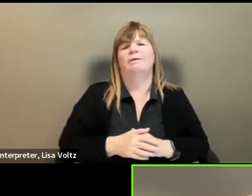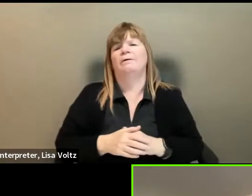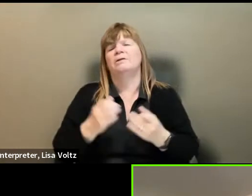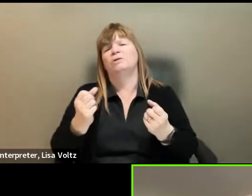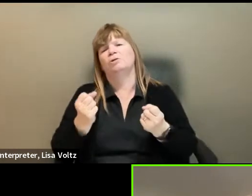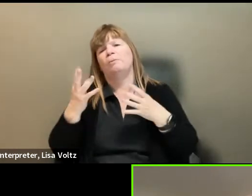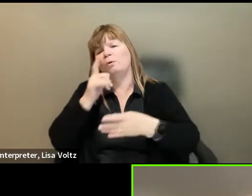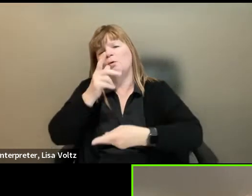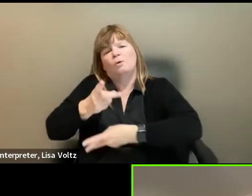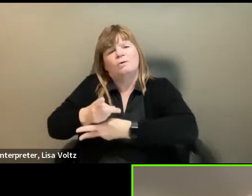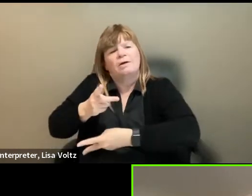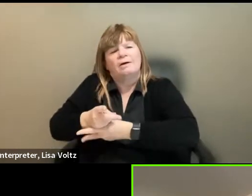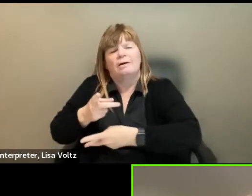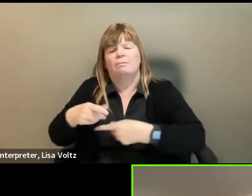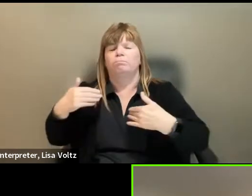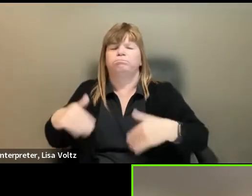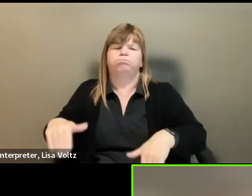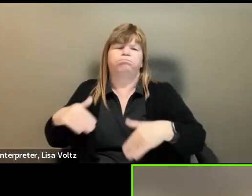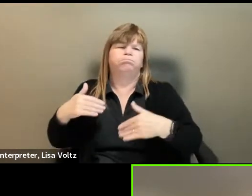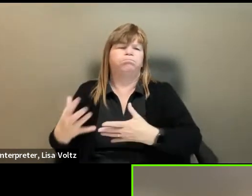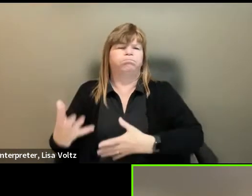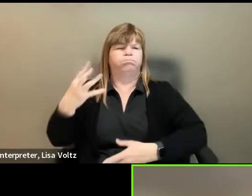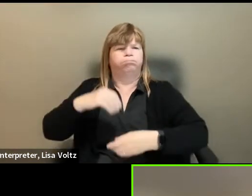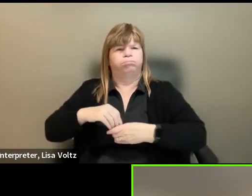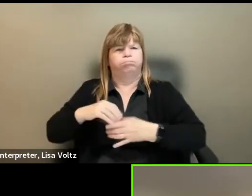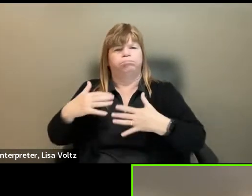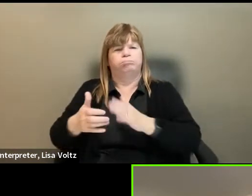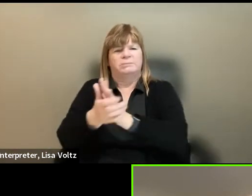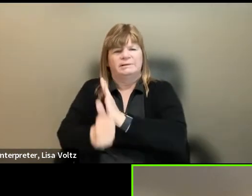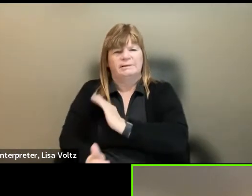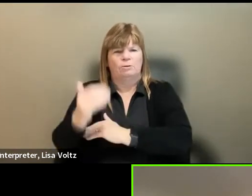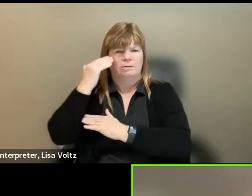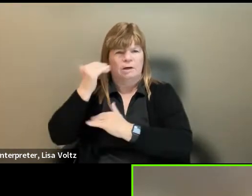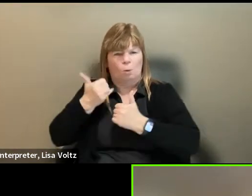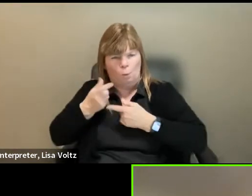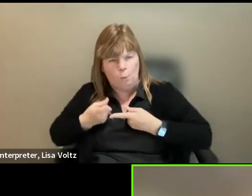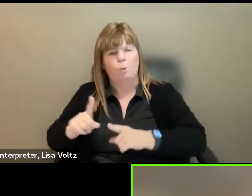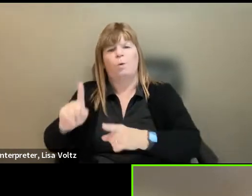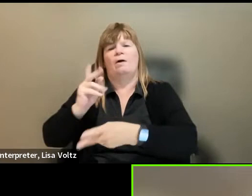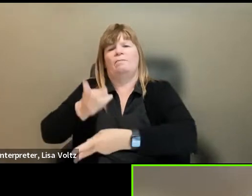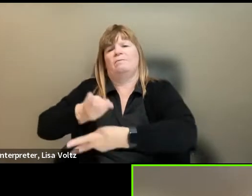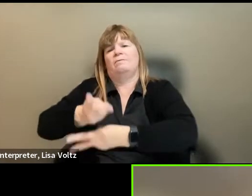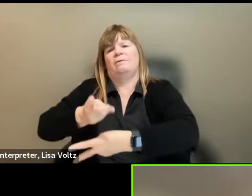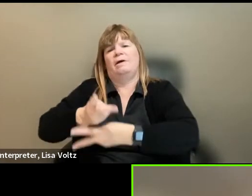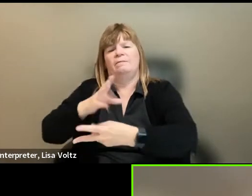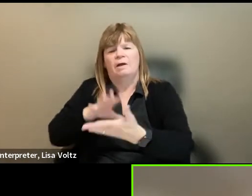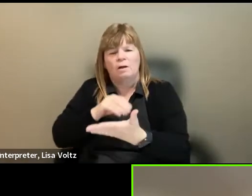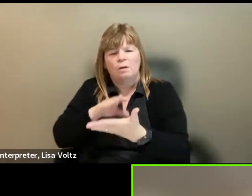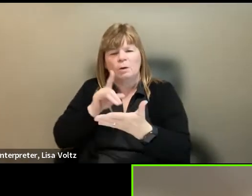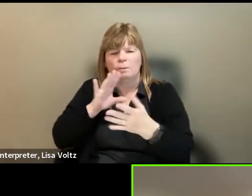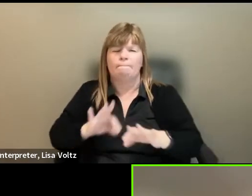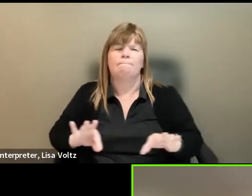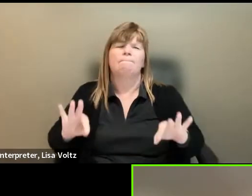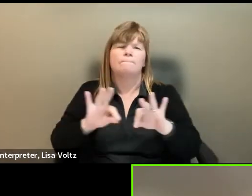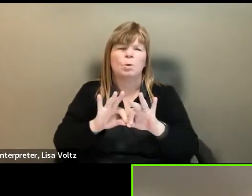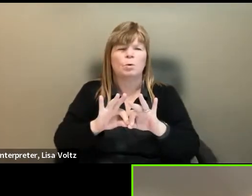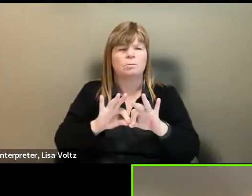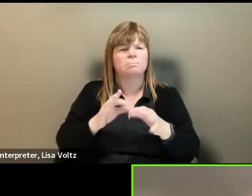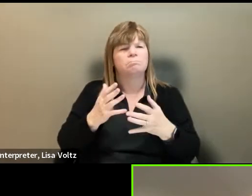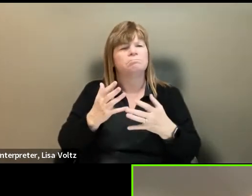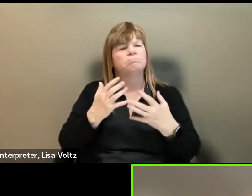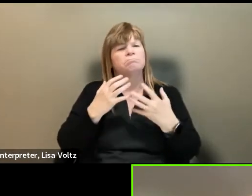gain incredible skills and knowledge while they are caregiving. Um, and they also learn many important values that would be really